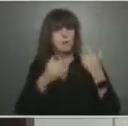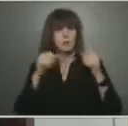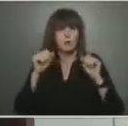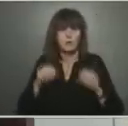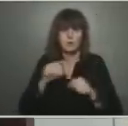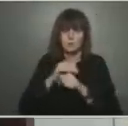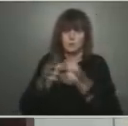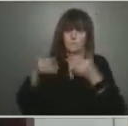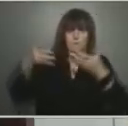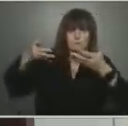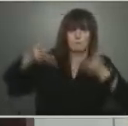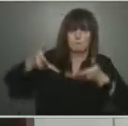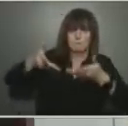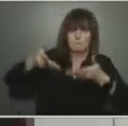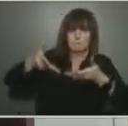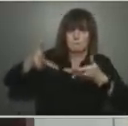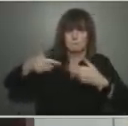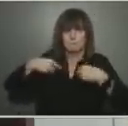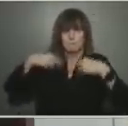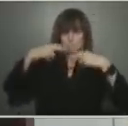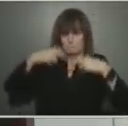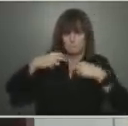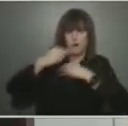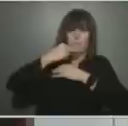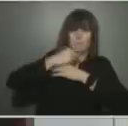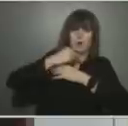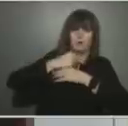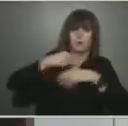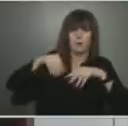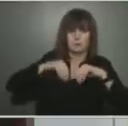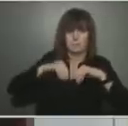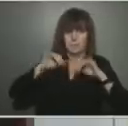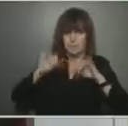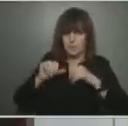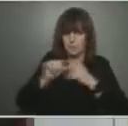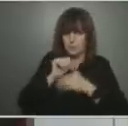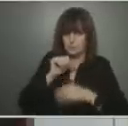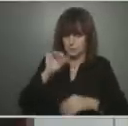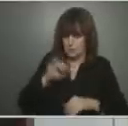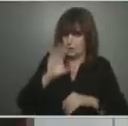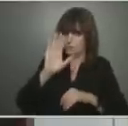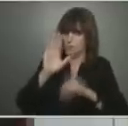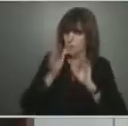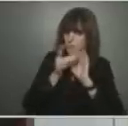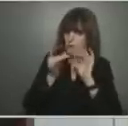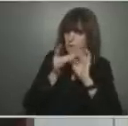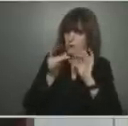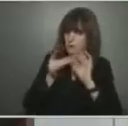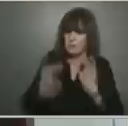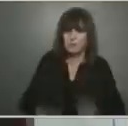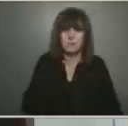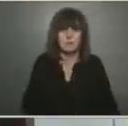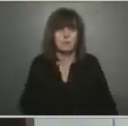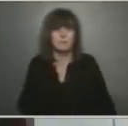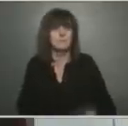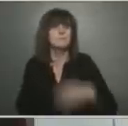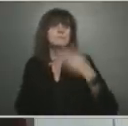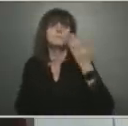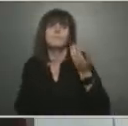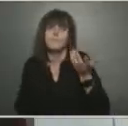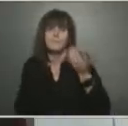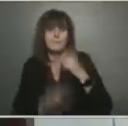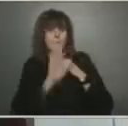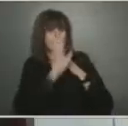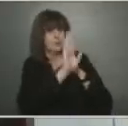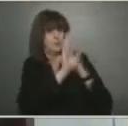watch ourselves and take that risk. I think you're wording it well. I think we